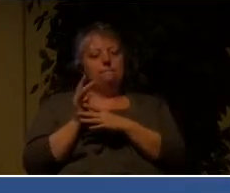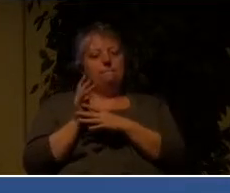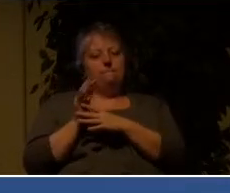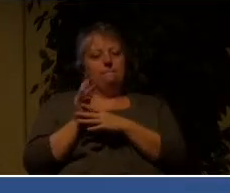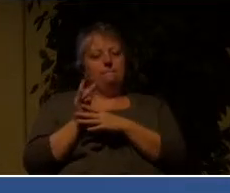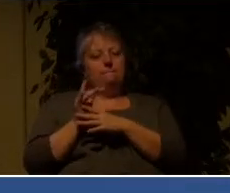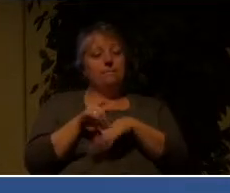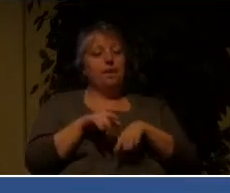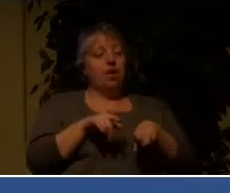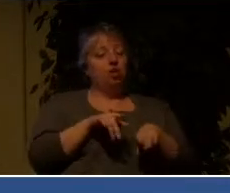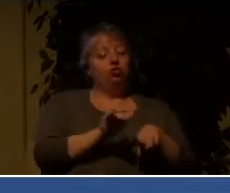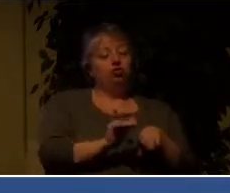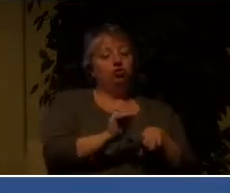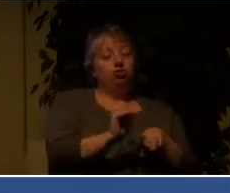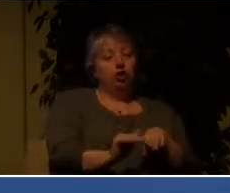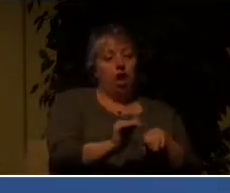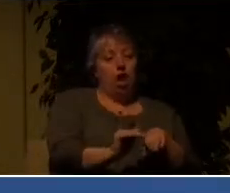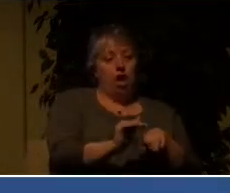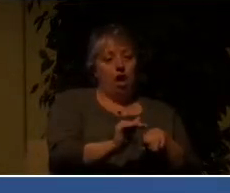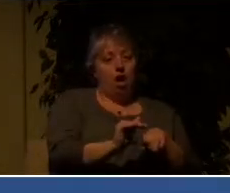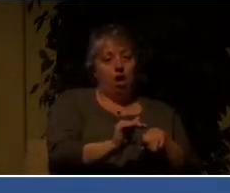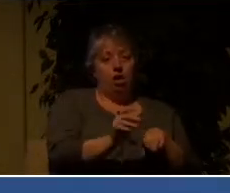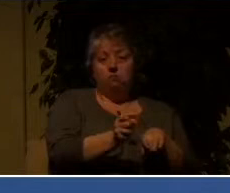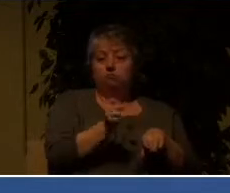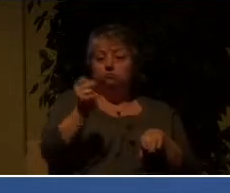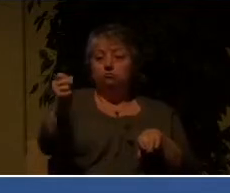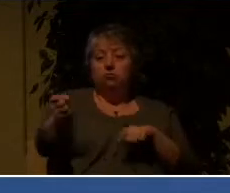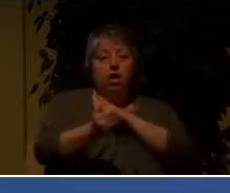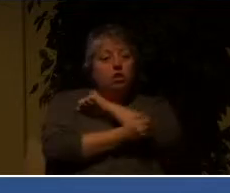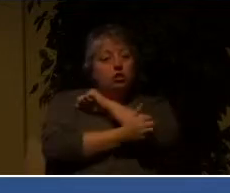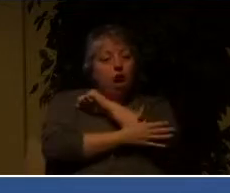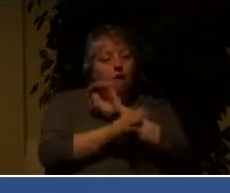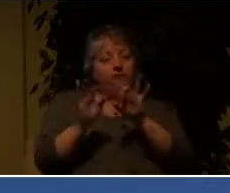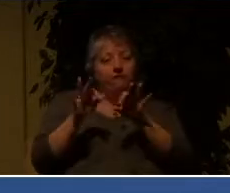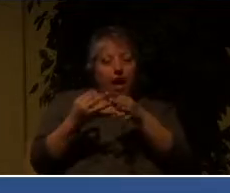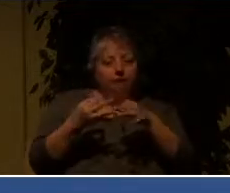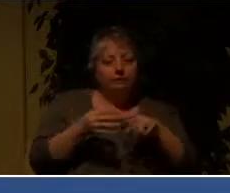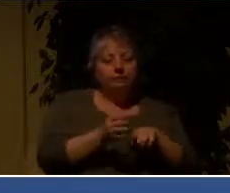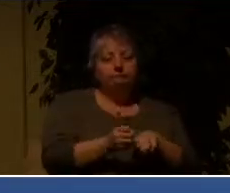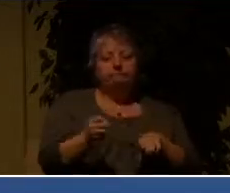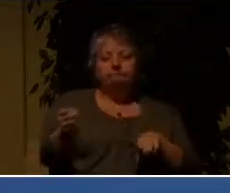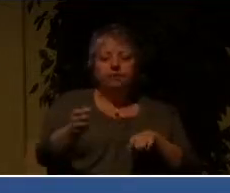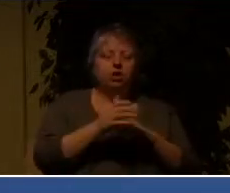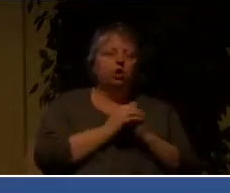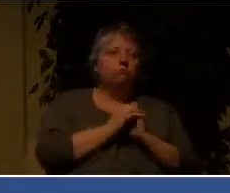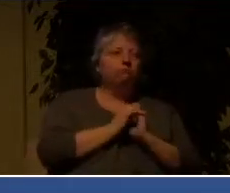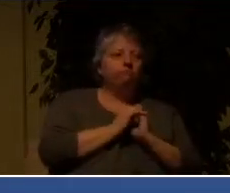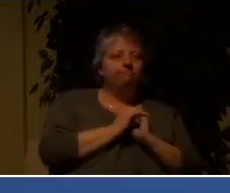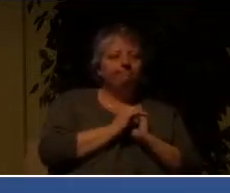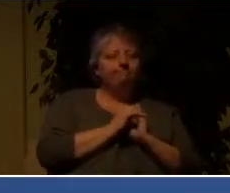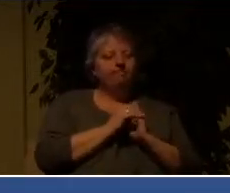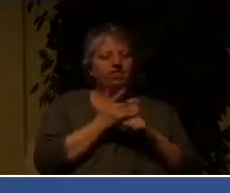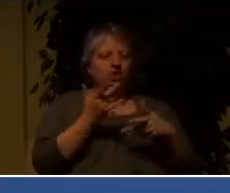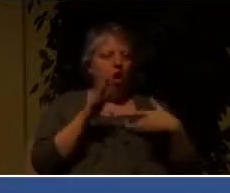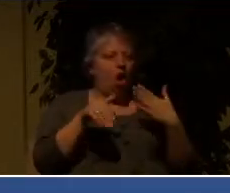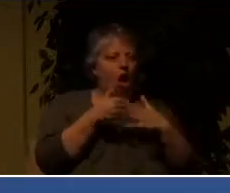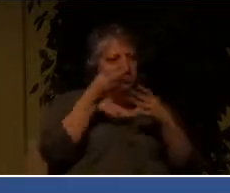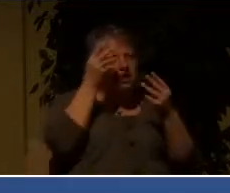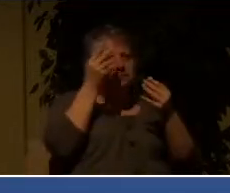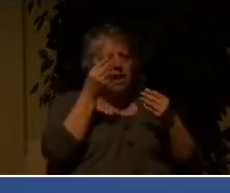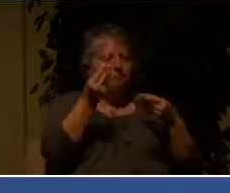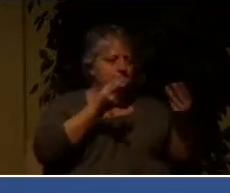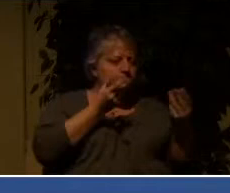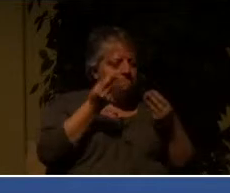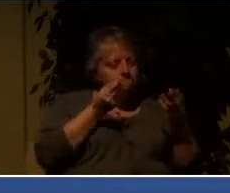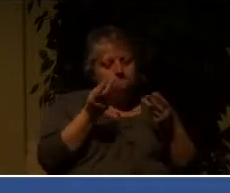a child with an adoptive family. And having listened to all the facts, it was his considered conclusion as a